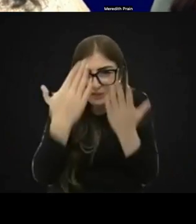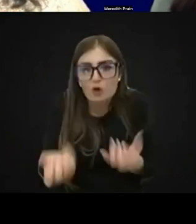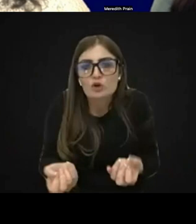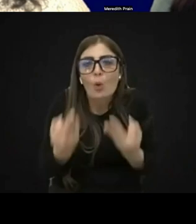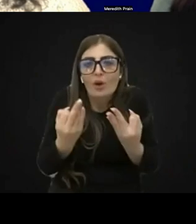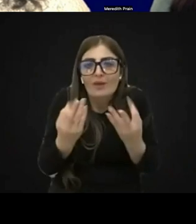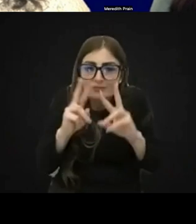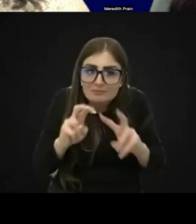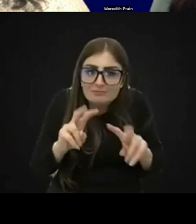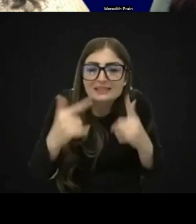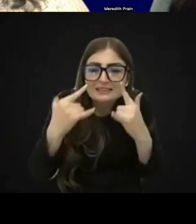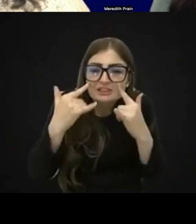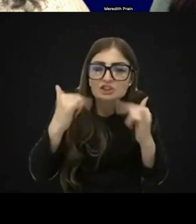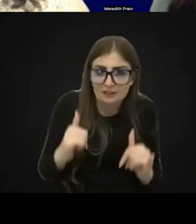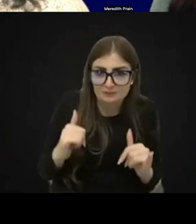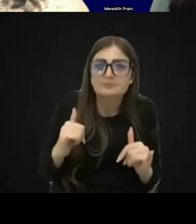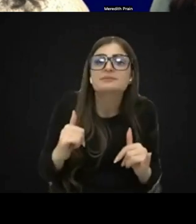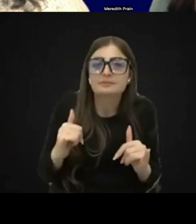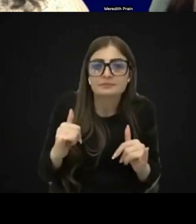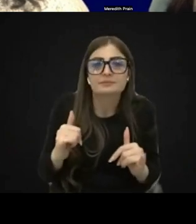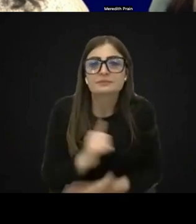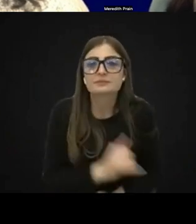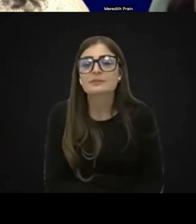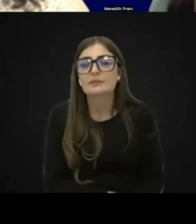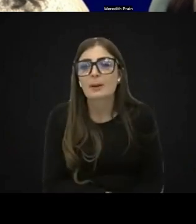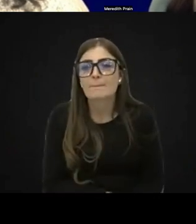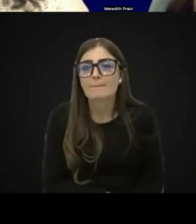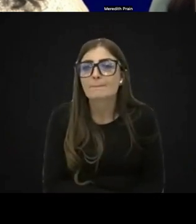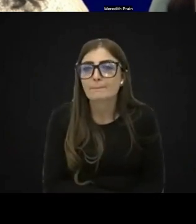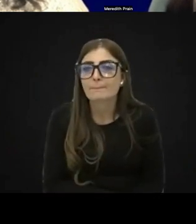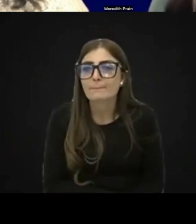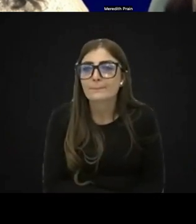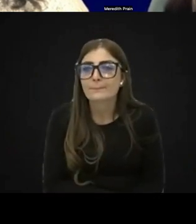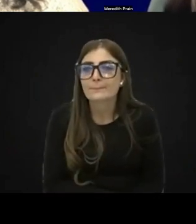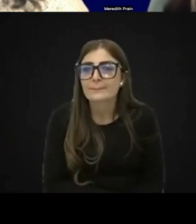seeing the child or not knowing anything about it.